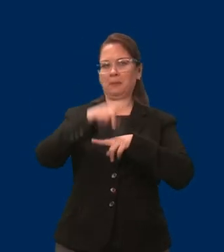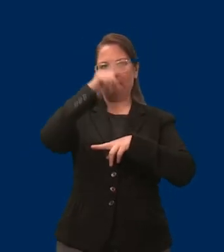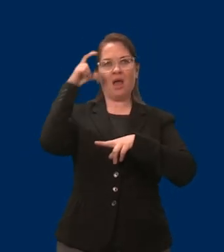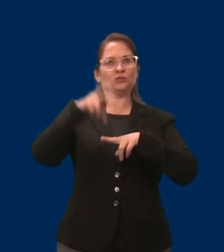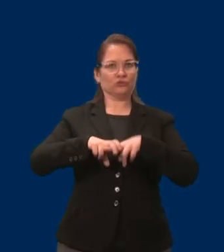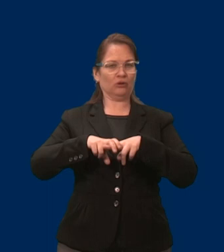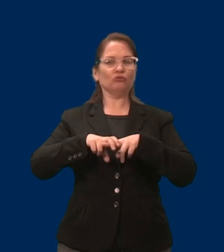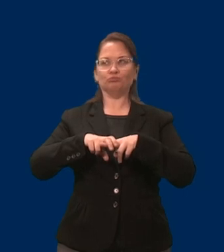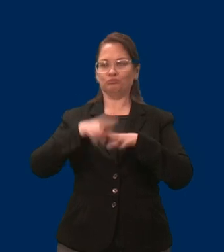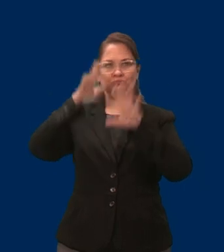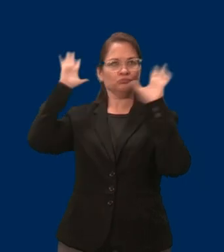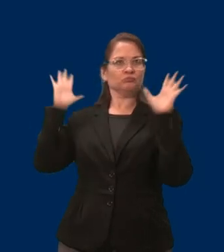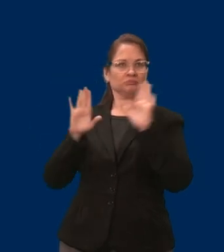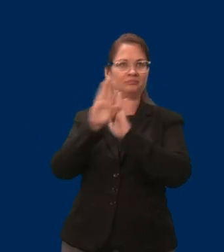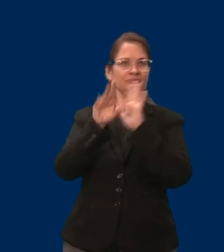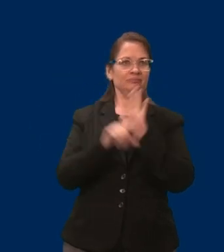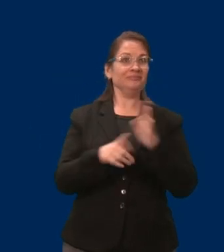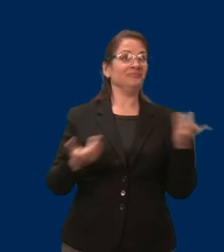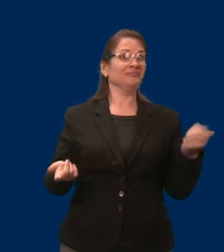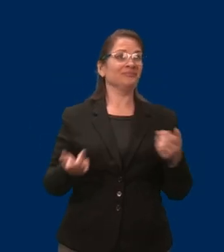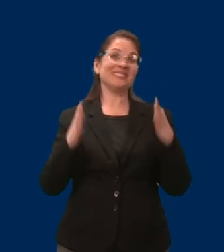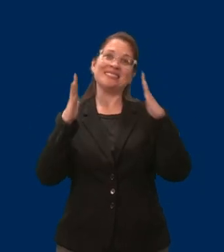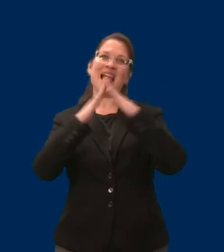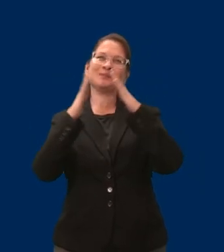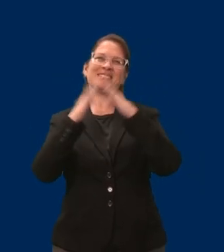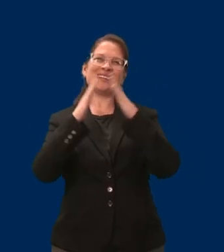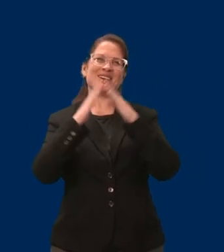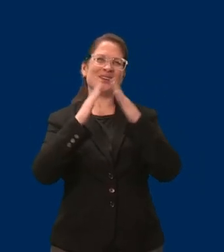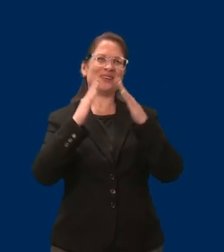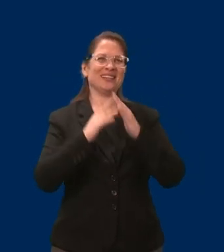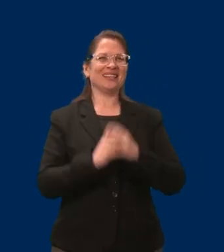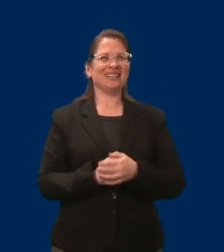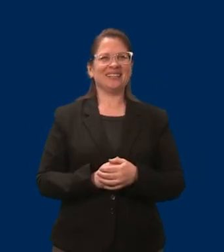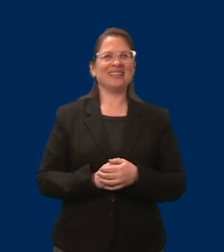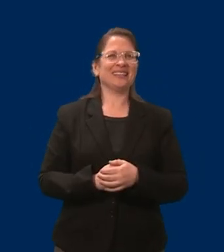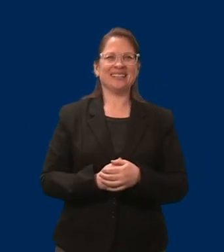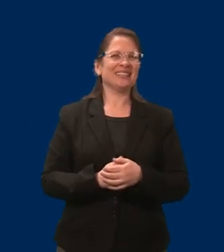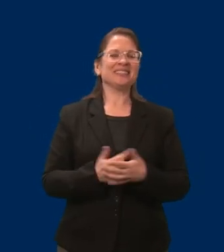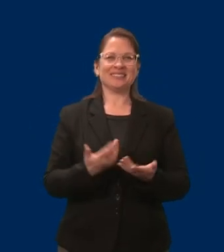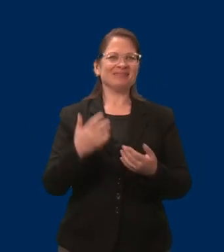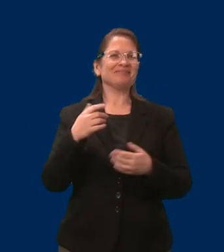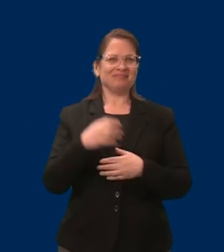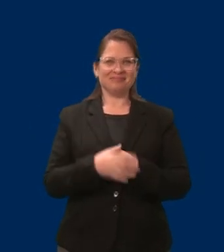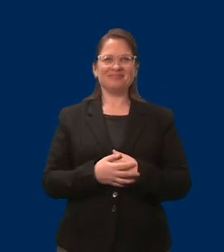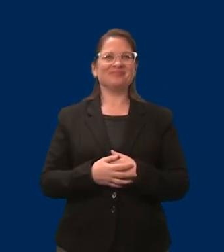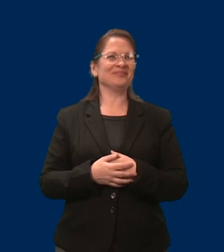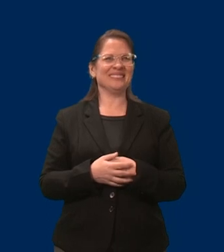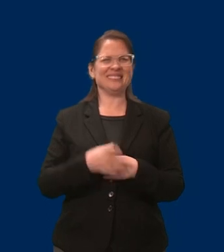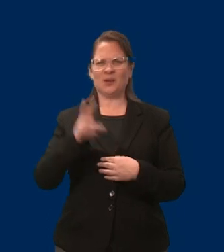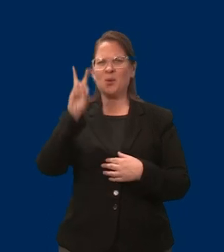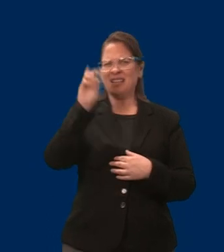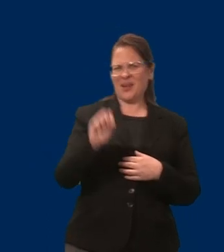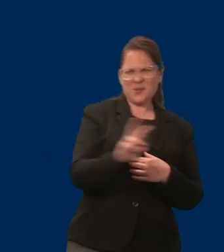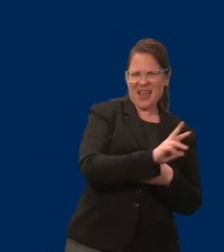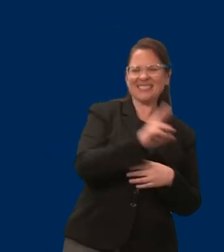beautiful downtown Ram, Tucky, Minnesota. So anybody's ever been here, it's the gateway to the West. Real quick,